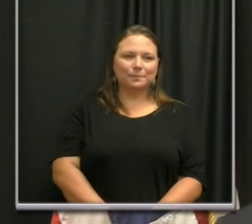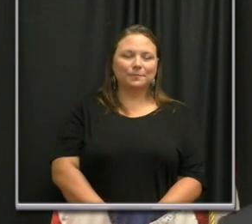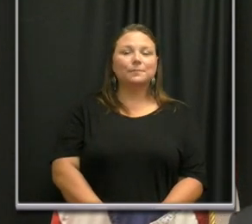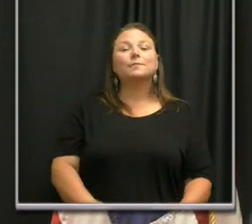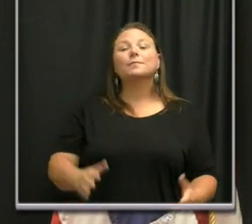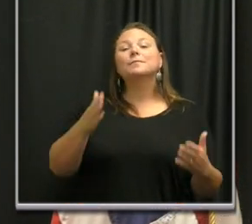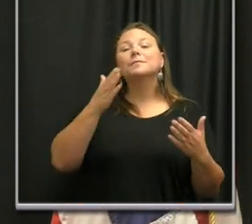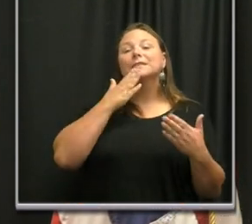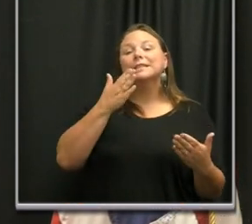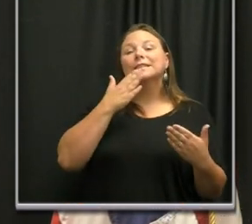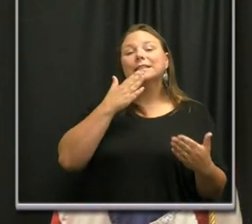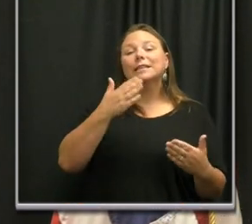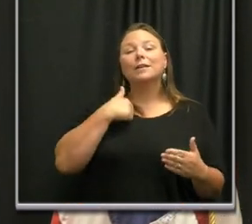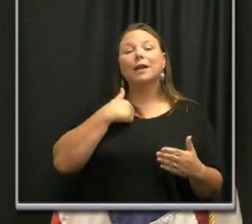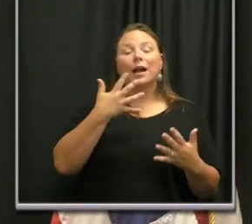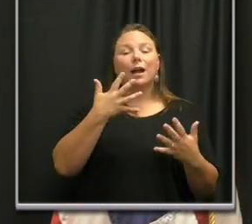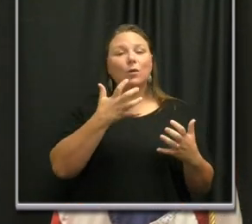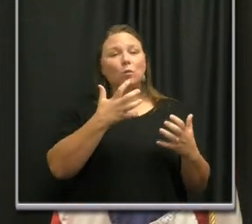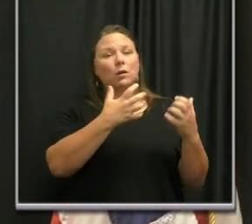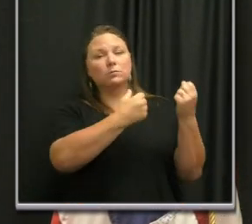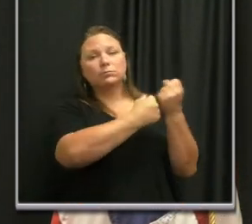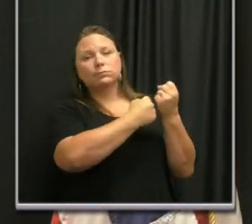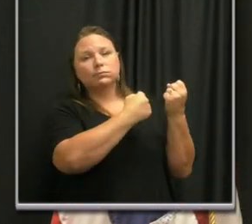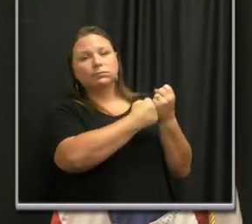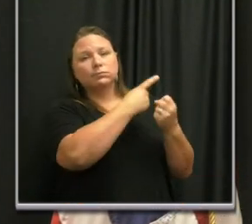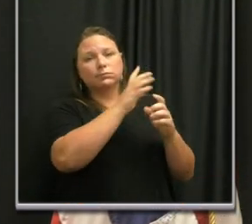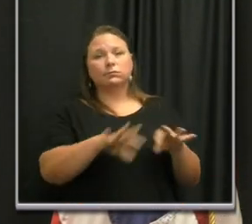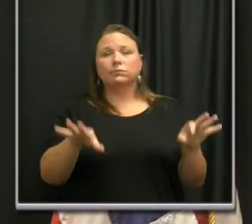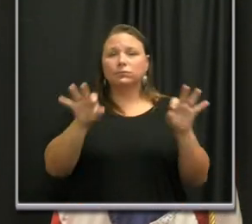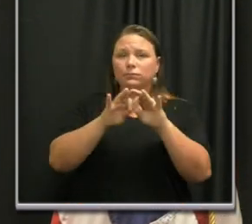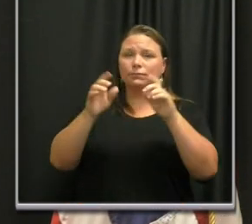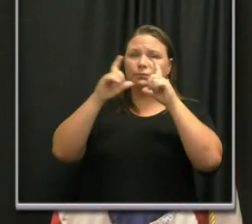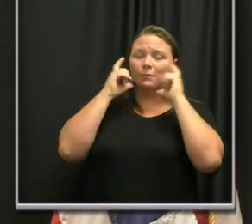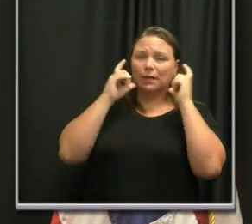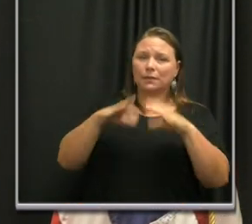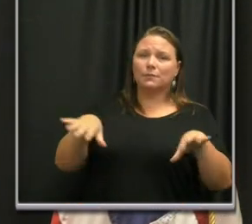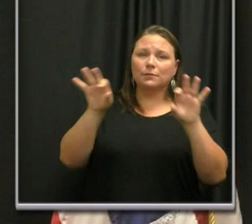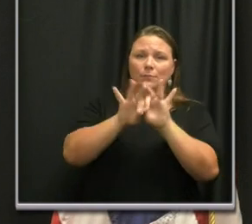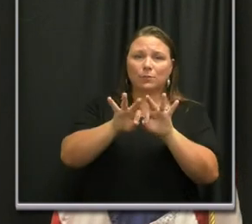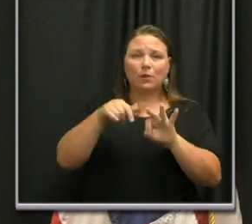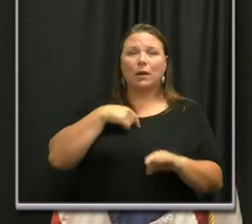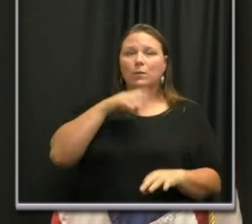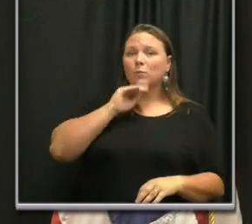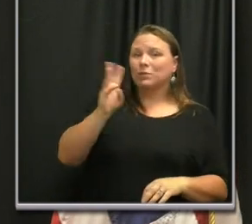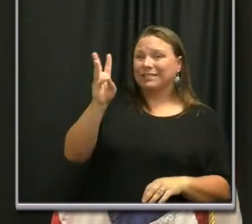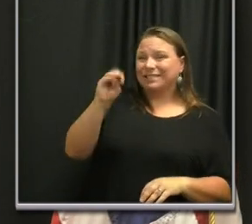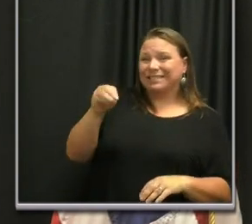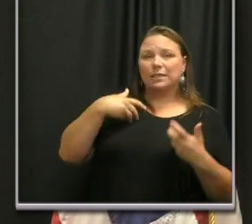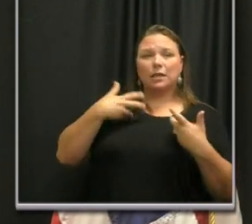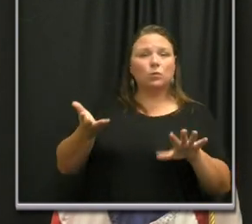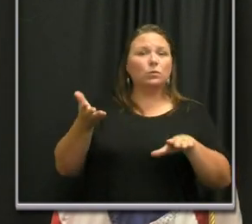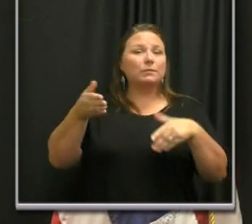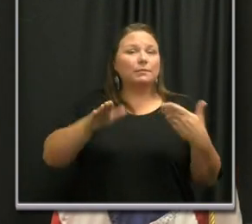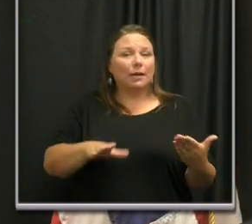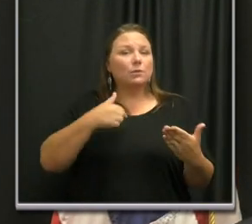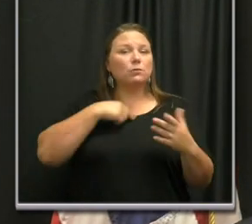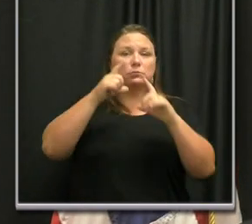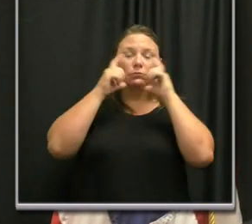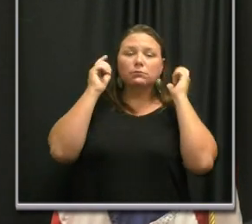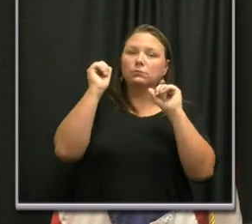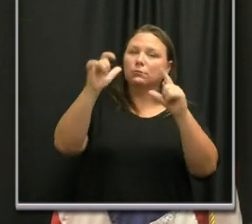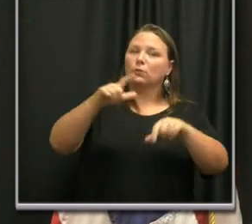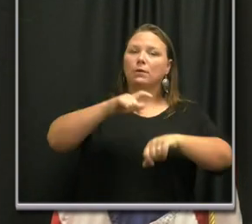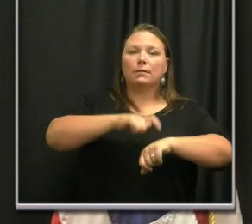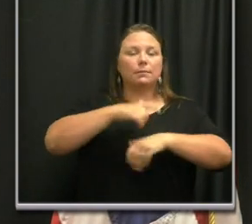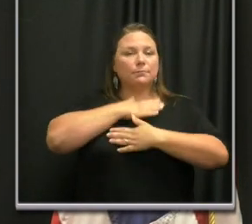Thank you. And I want to second him on the importance of wearing a mask. I am 60 years old. I don't want to die. I wear all the